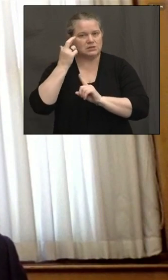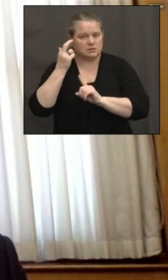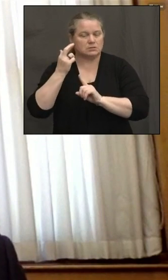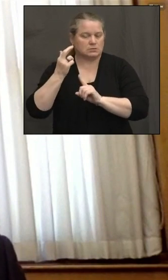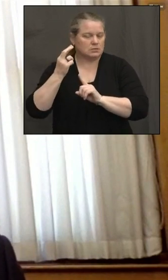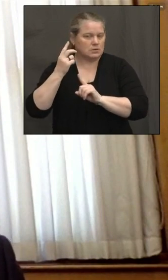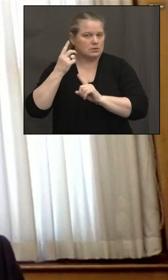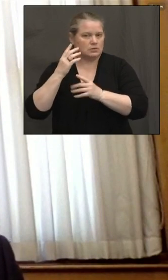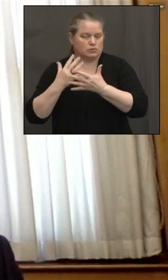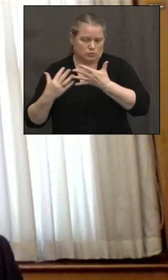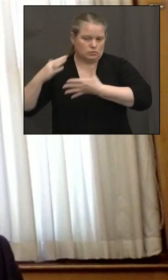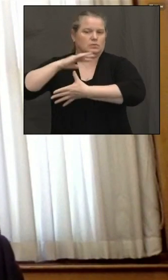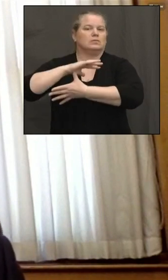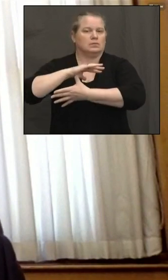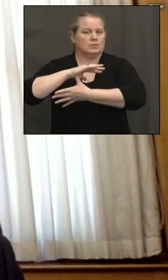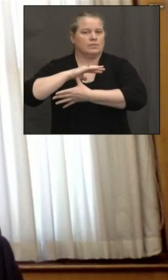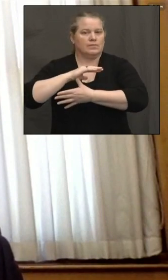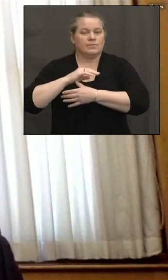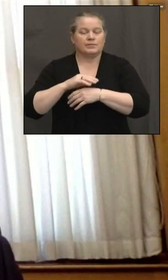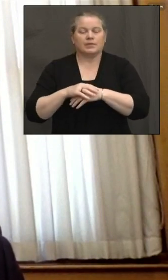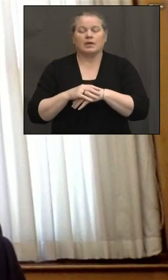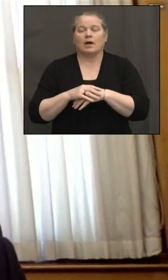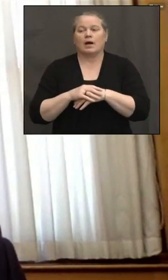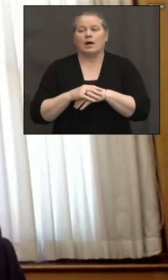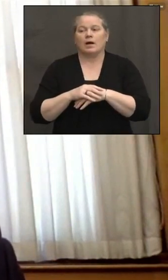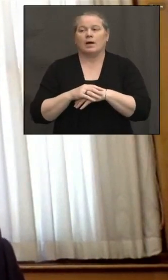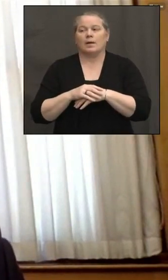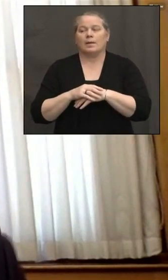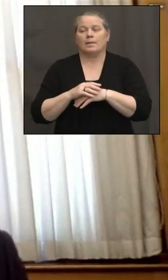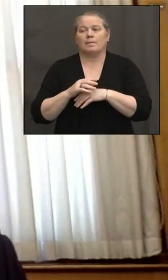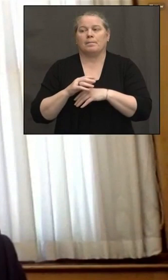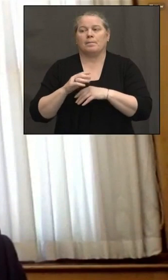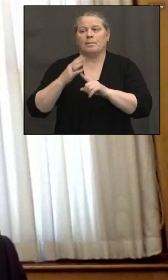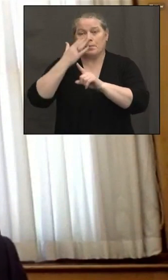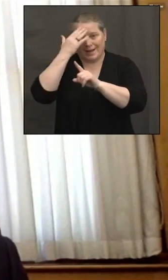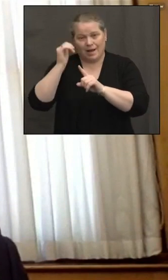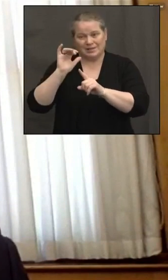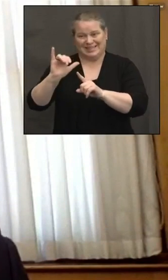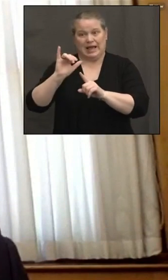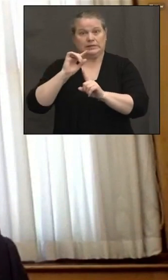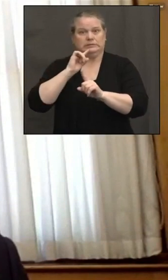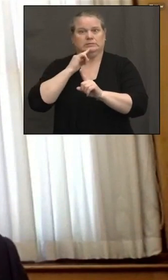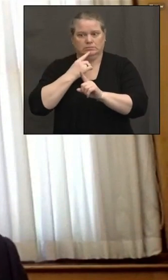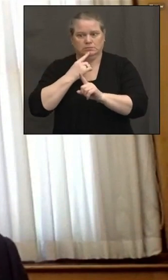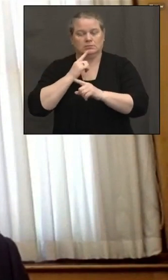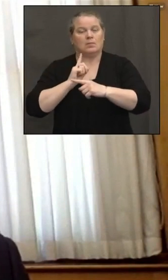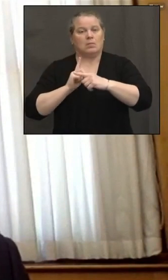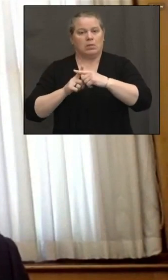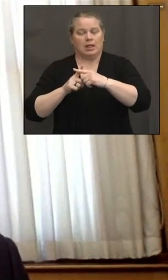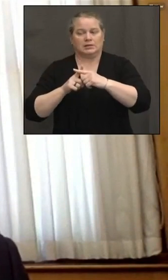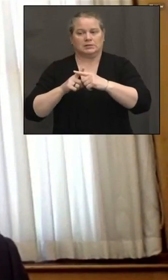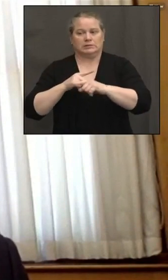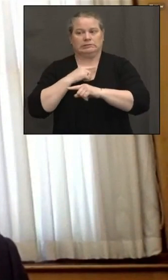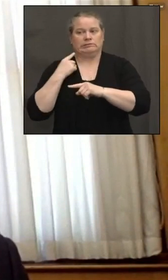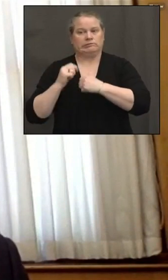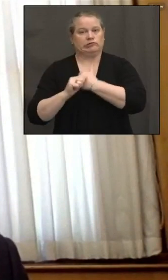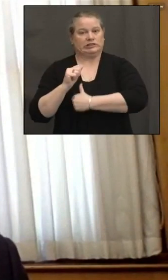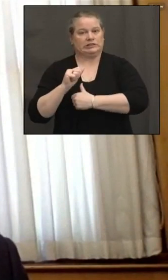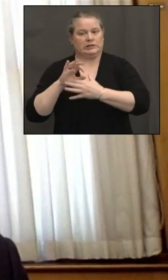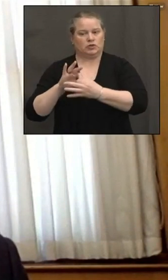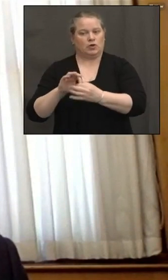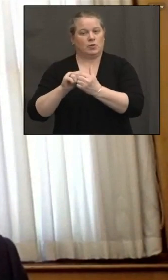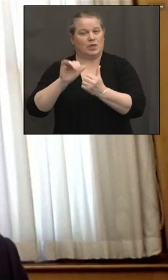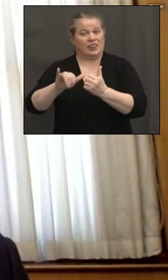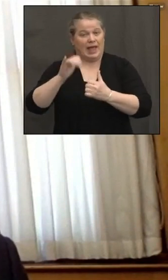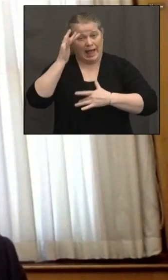cases, they're, because of the nature of, you know, the, the level of severity and the risk associated with that, they're, we believe,